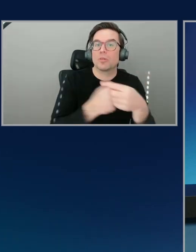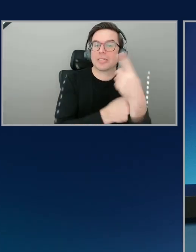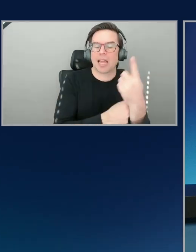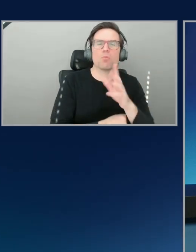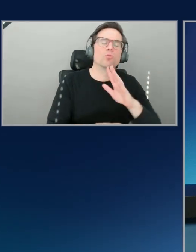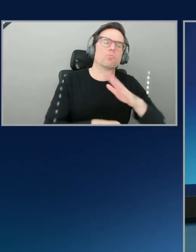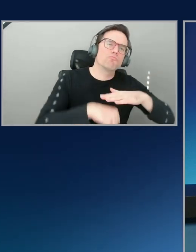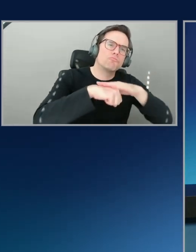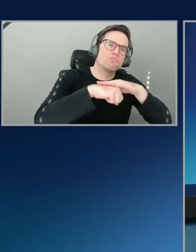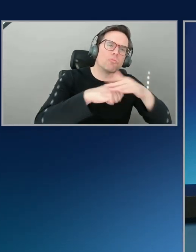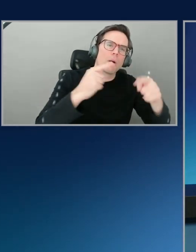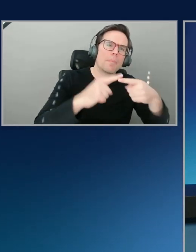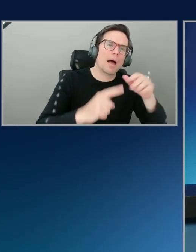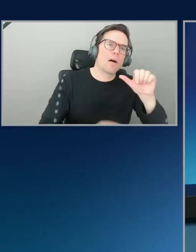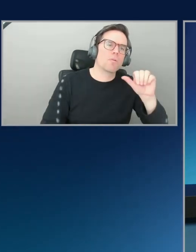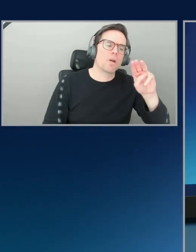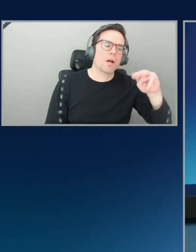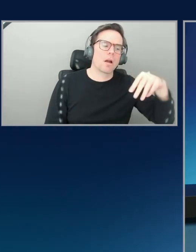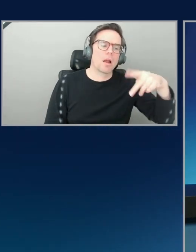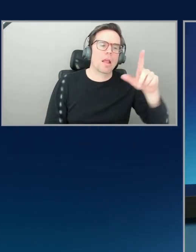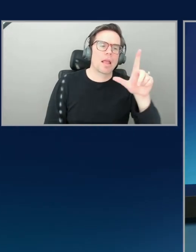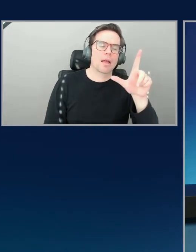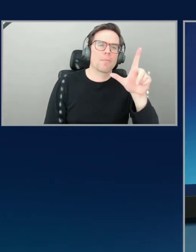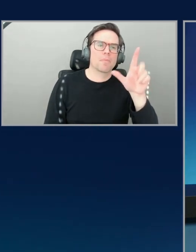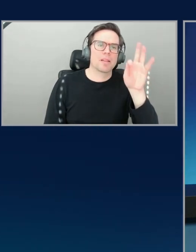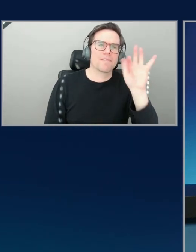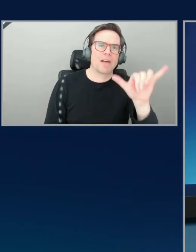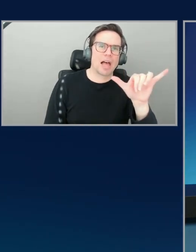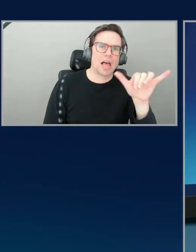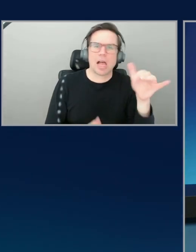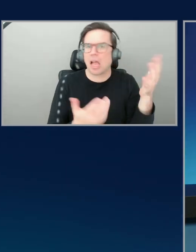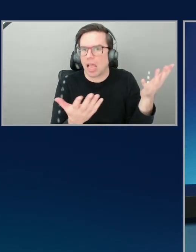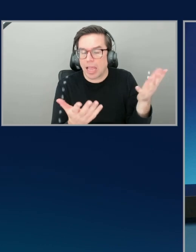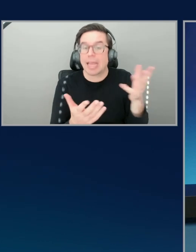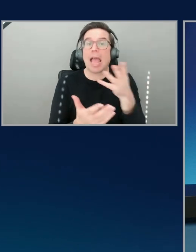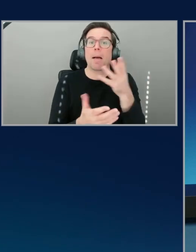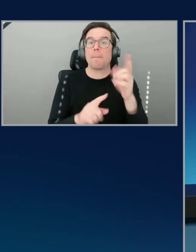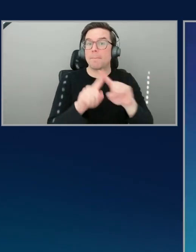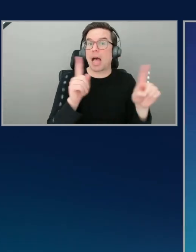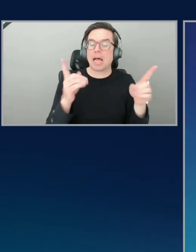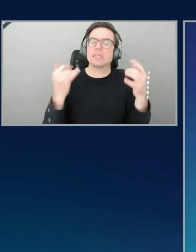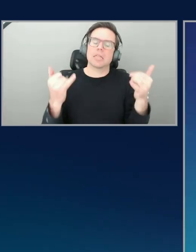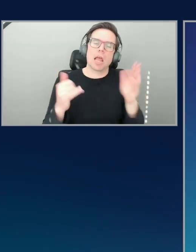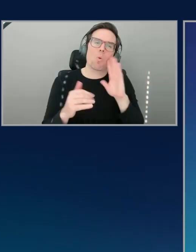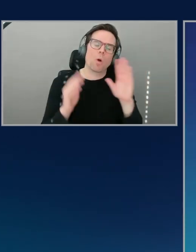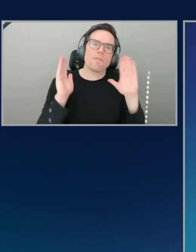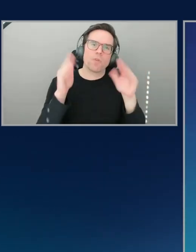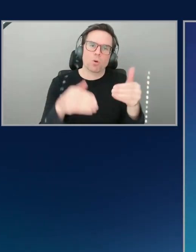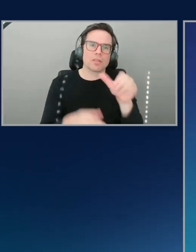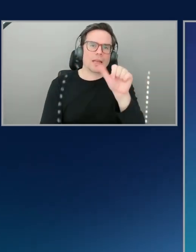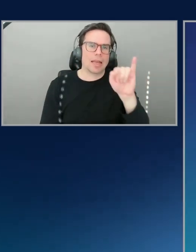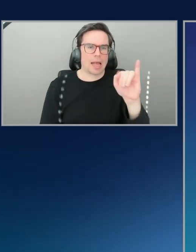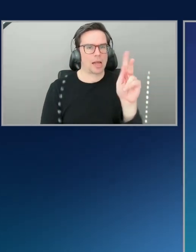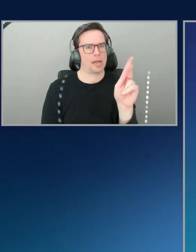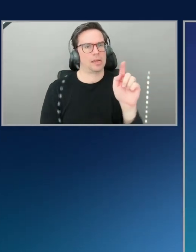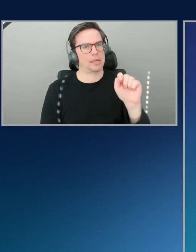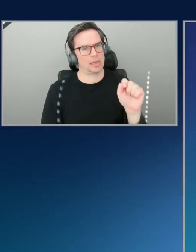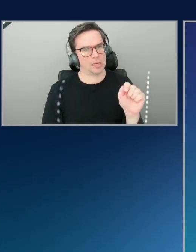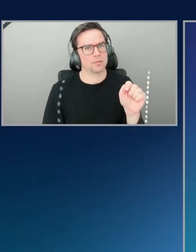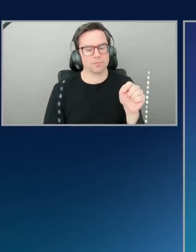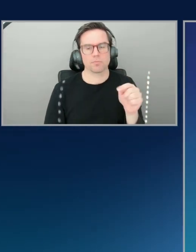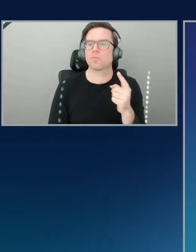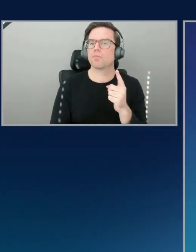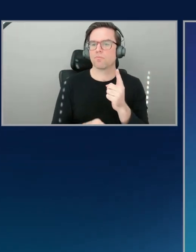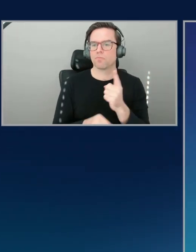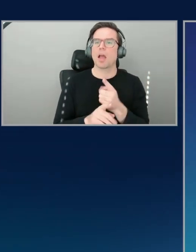focusing in on the AI kit. Is that right? Yeah, yeah, yeah. So I want to talk a little bit about the bigger problem before we dive into